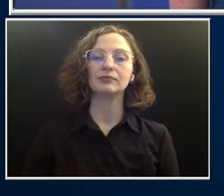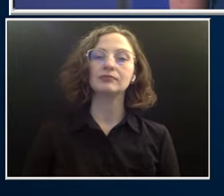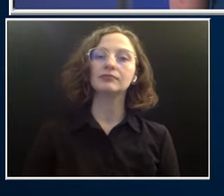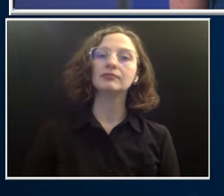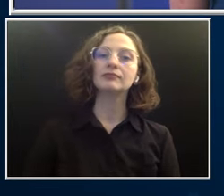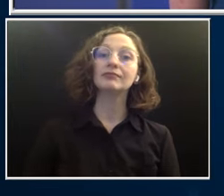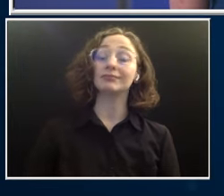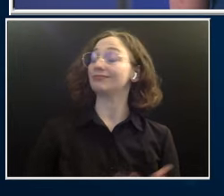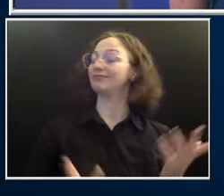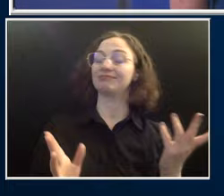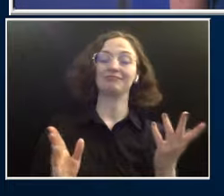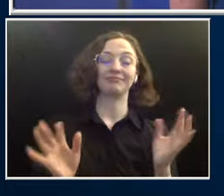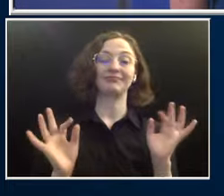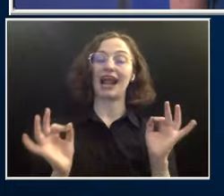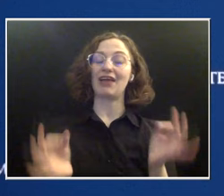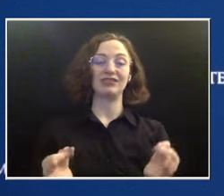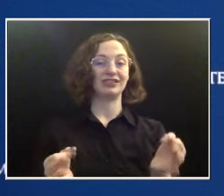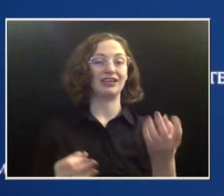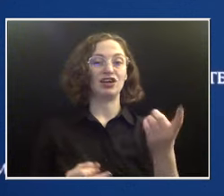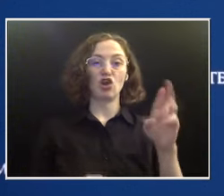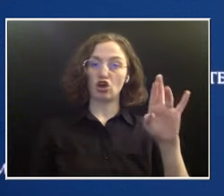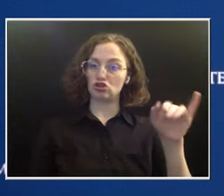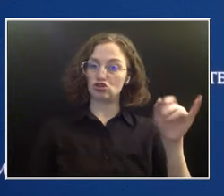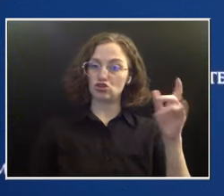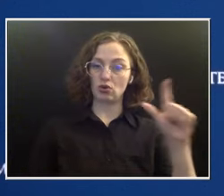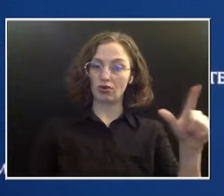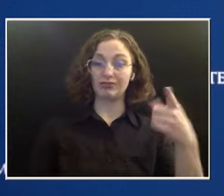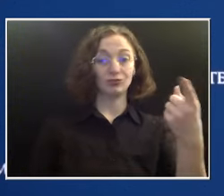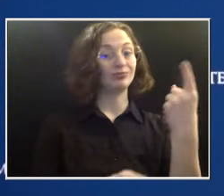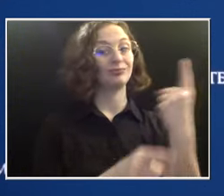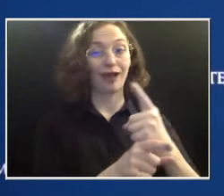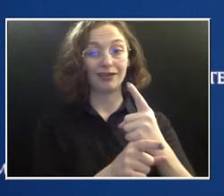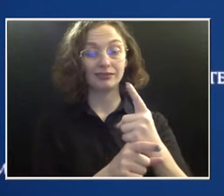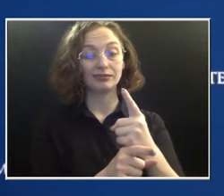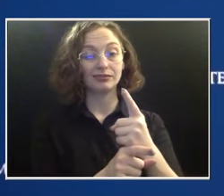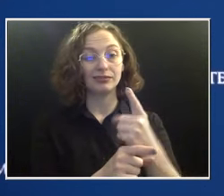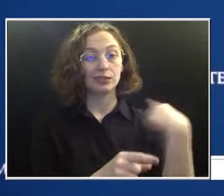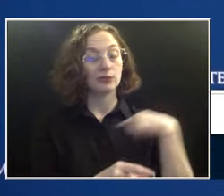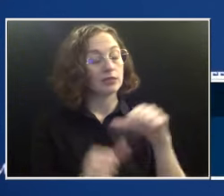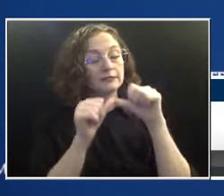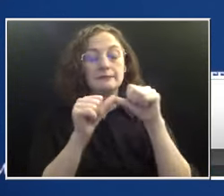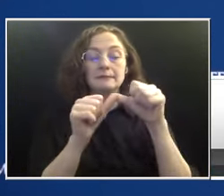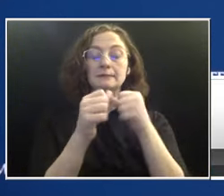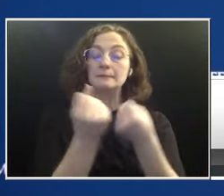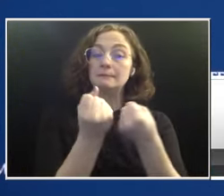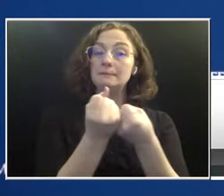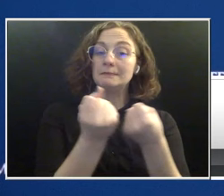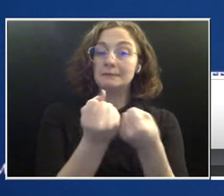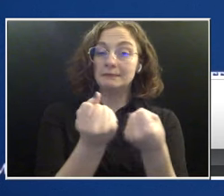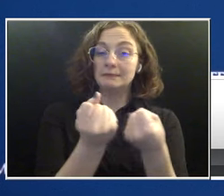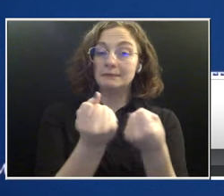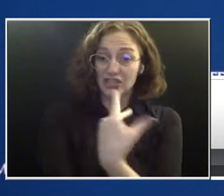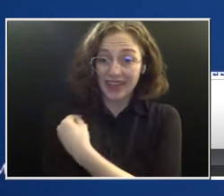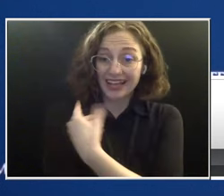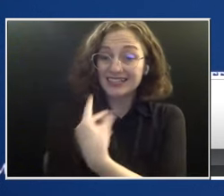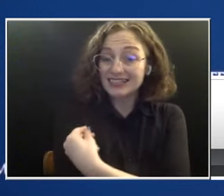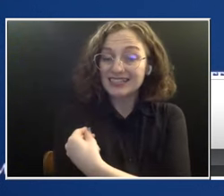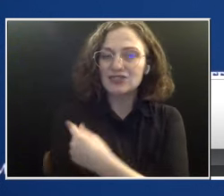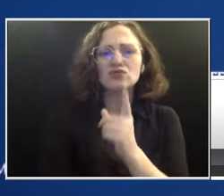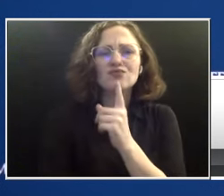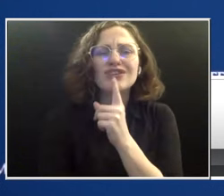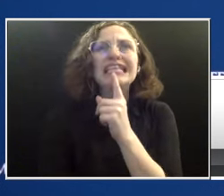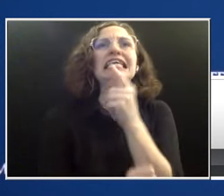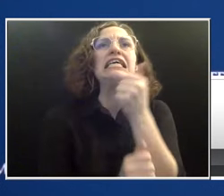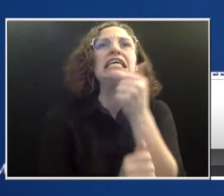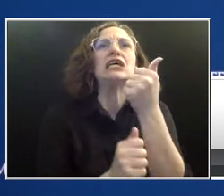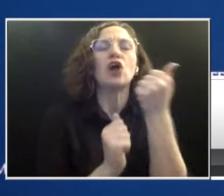think, you know, she's exactly right. And we will continue to endorse and promote these vaccines. These vaccines, really, all of them that are on the market are